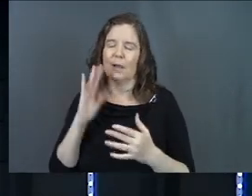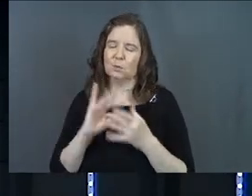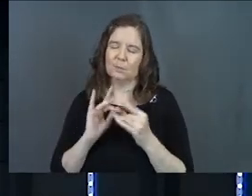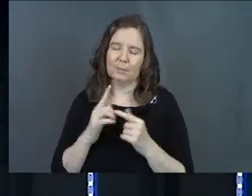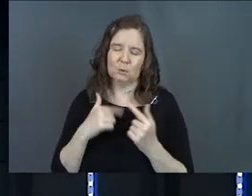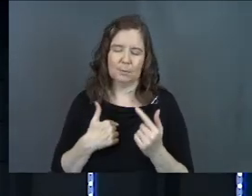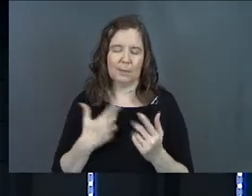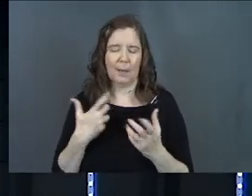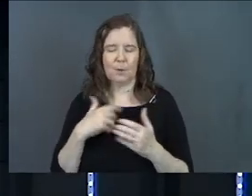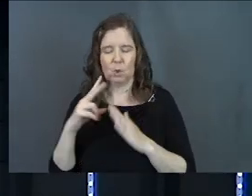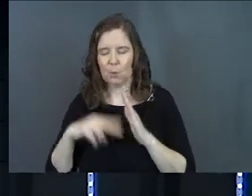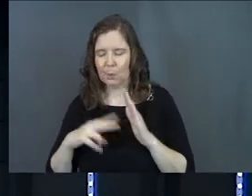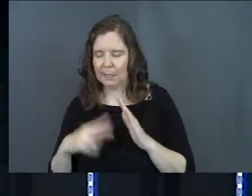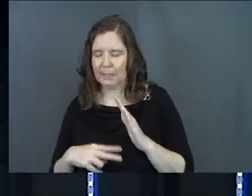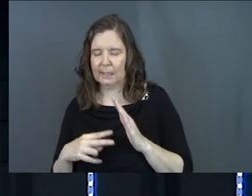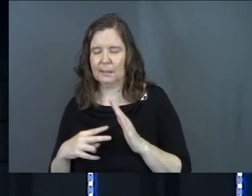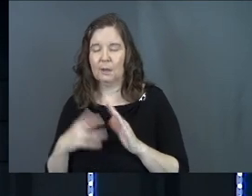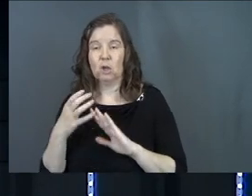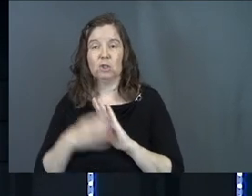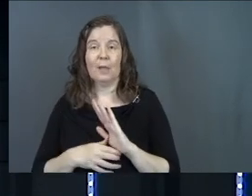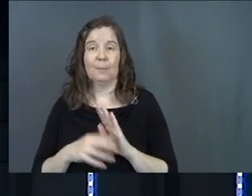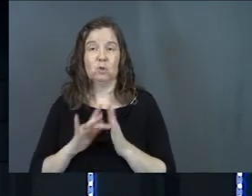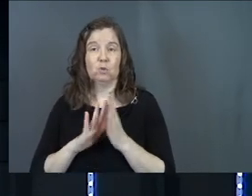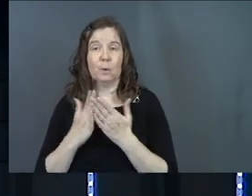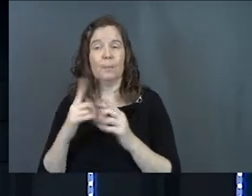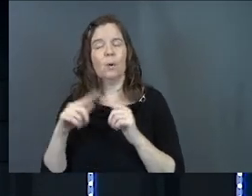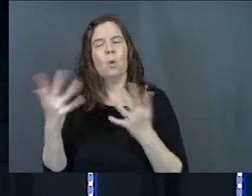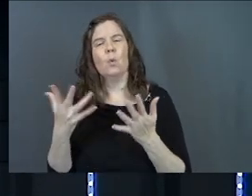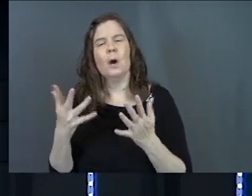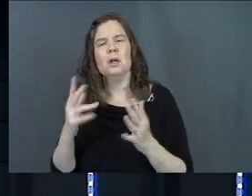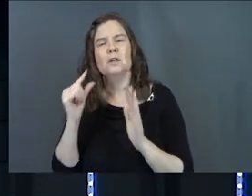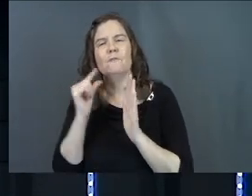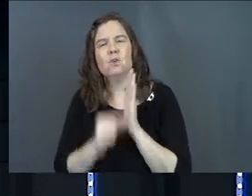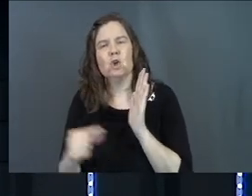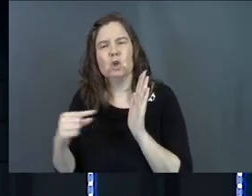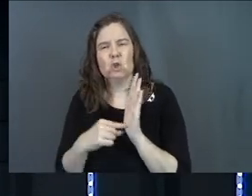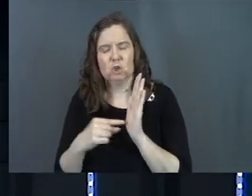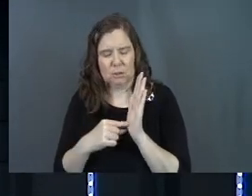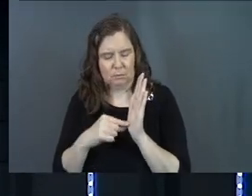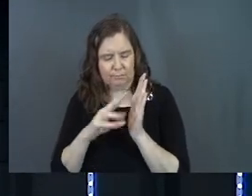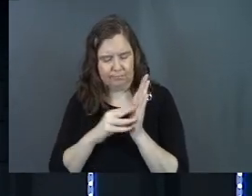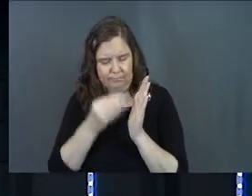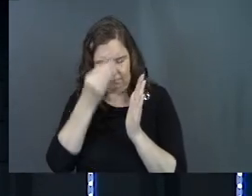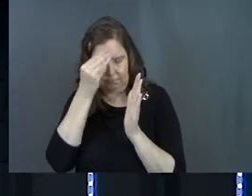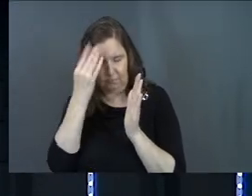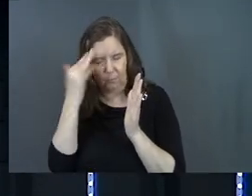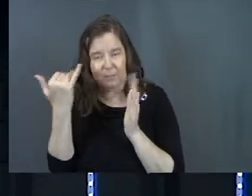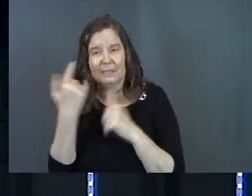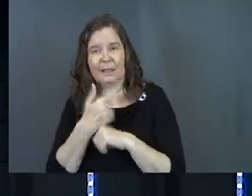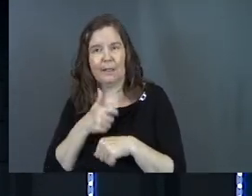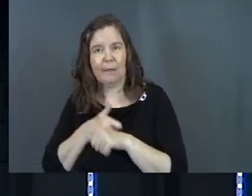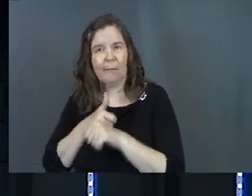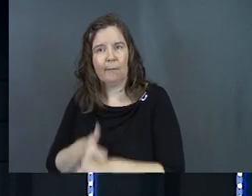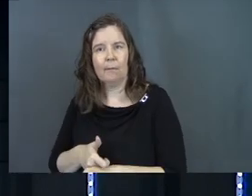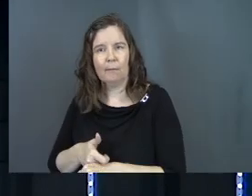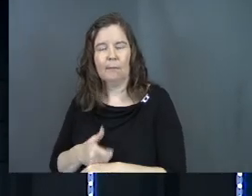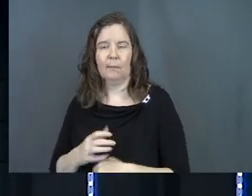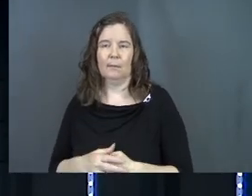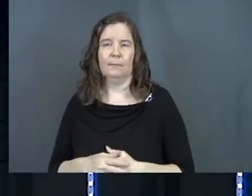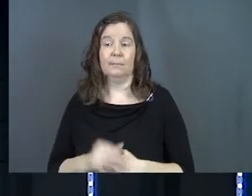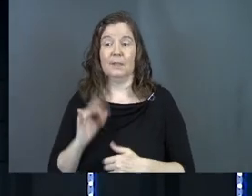God to speak to me. I'm gonna read a chapter of scripture, but what's the verse, God, that you've got for me today? And I'm gonna act on that.